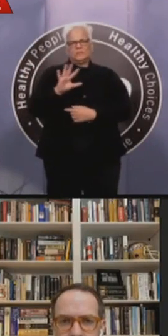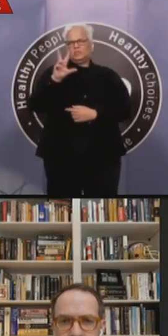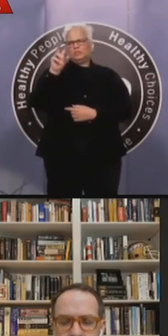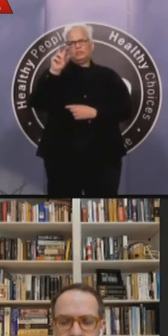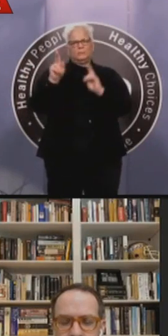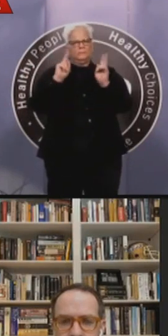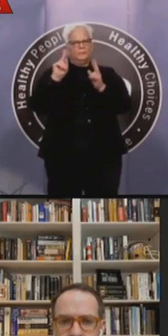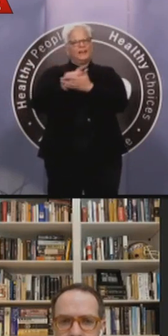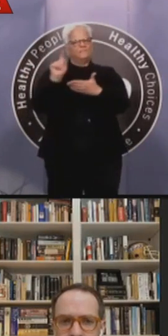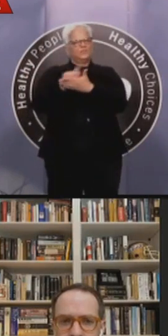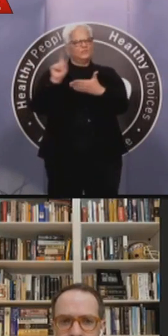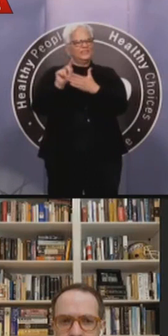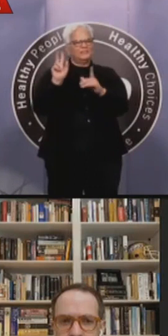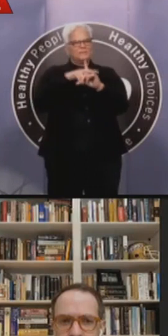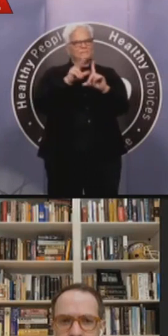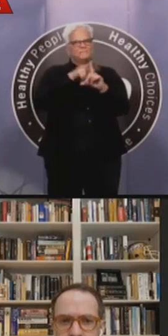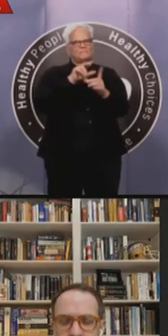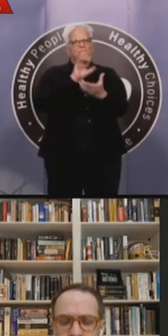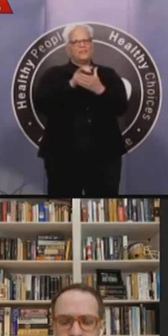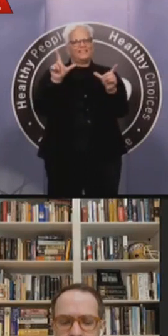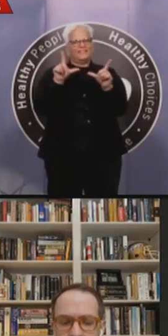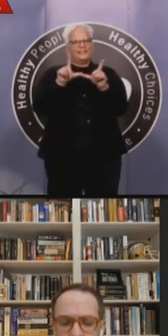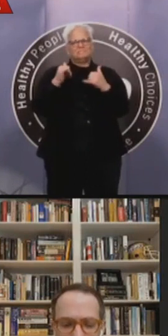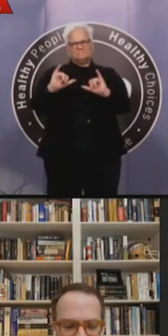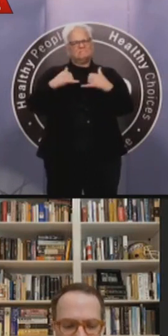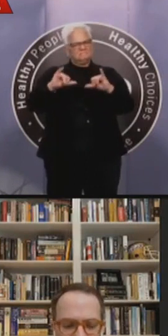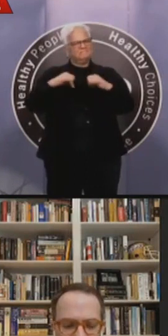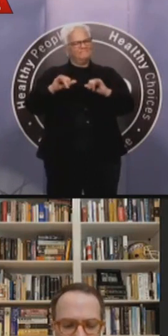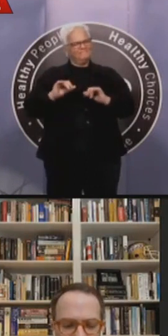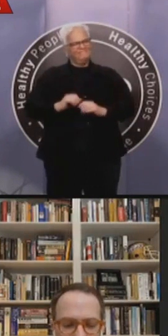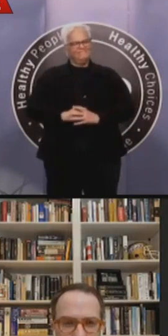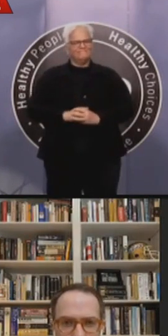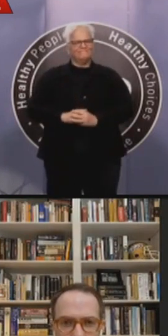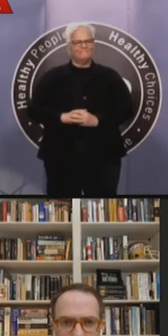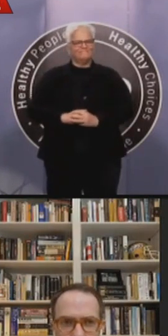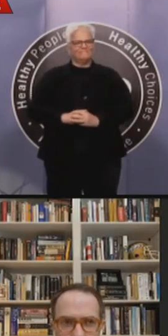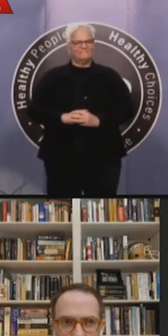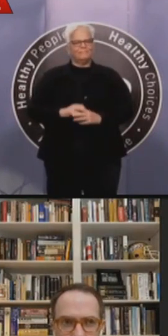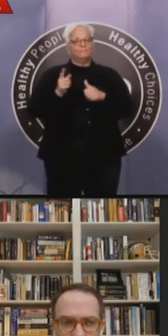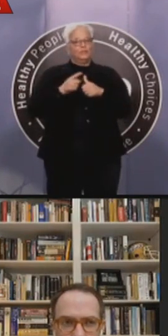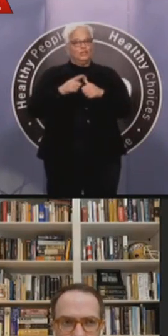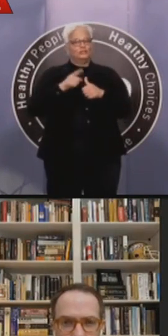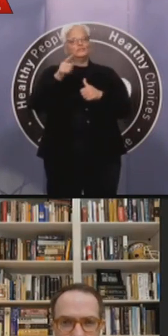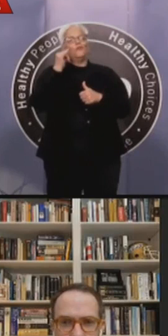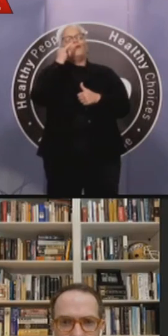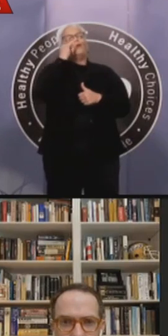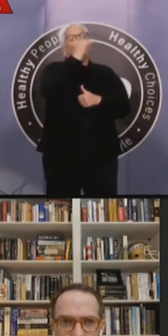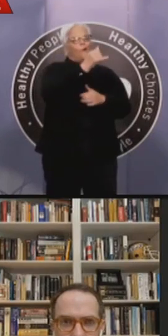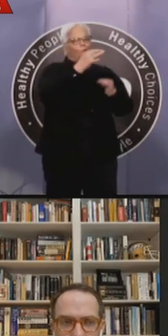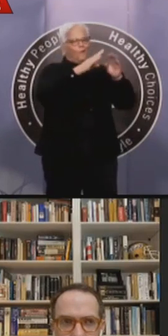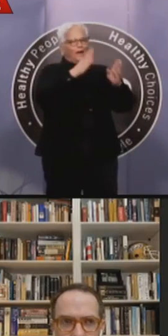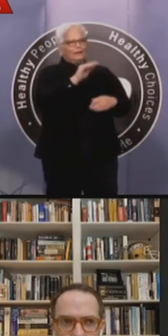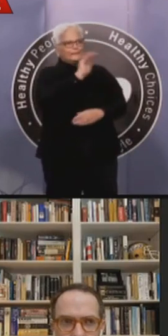in, uh, but there's, you know, they do ask you to call in ahead of time on those. There's a lot of paperwork